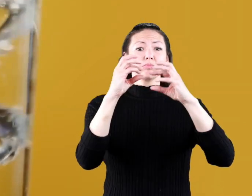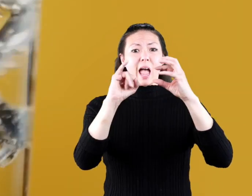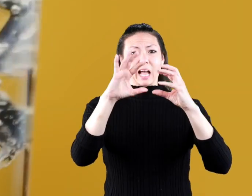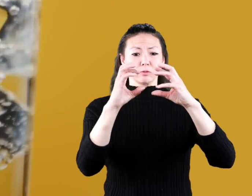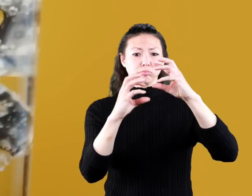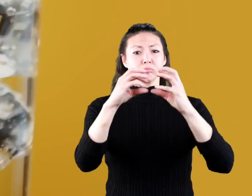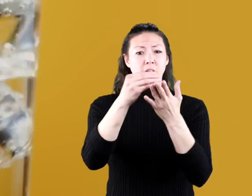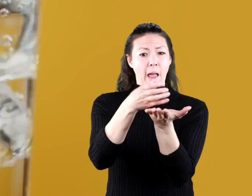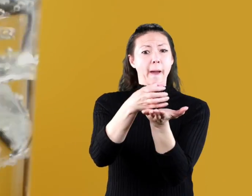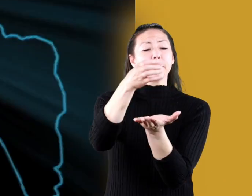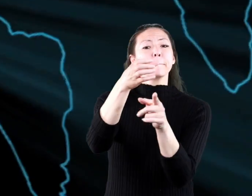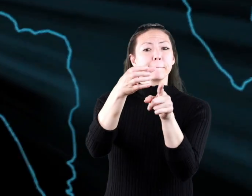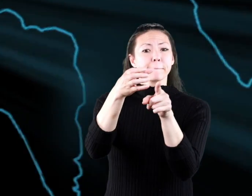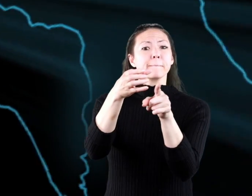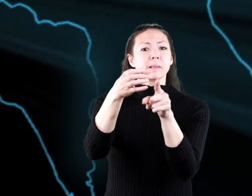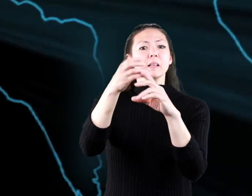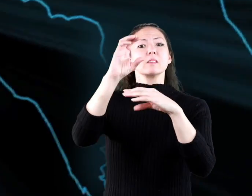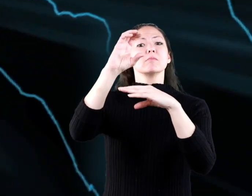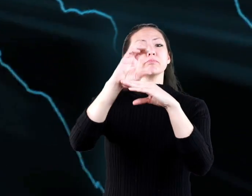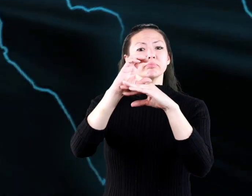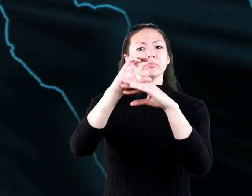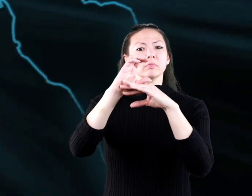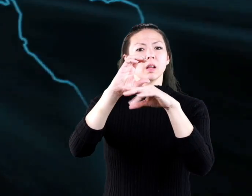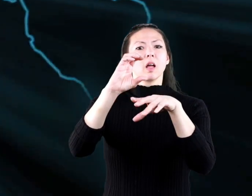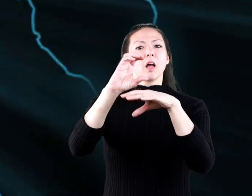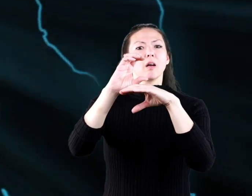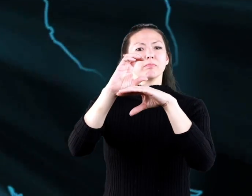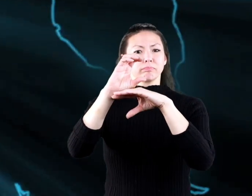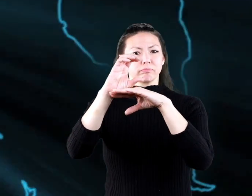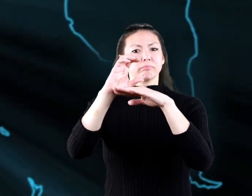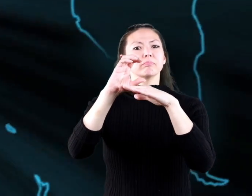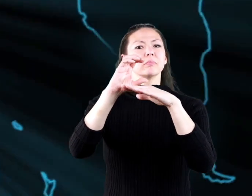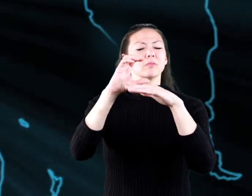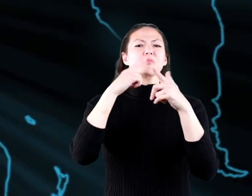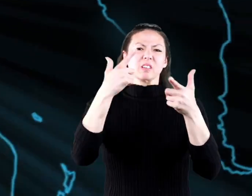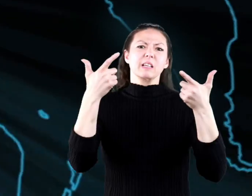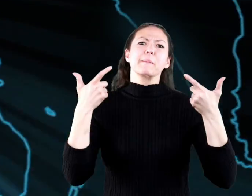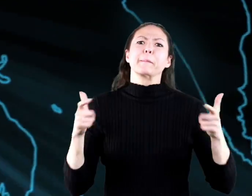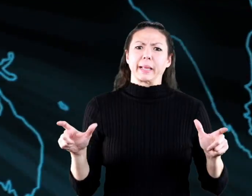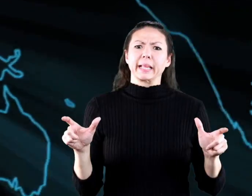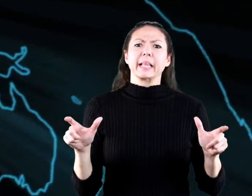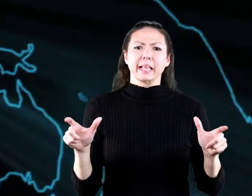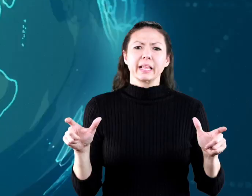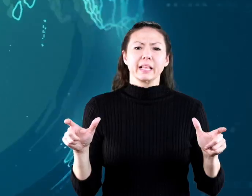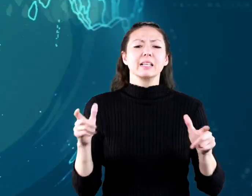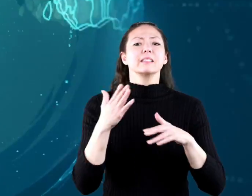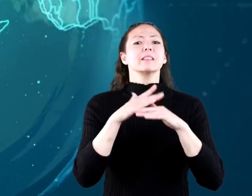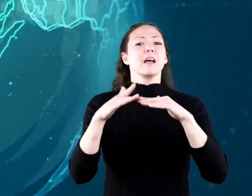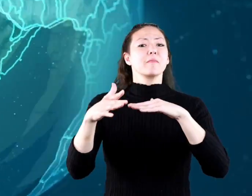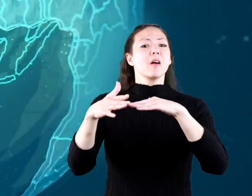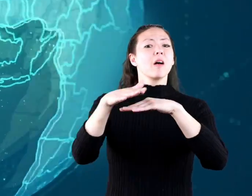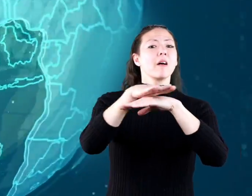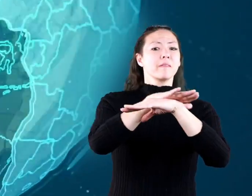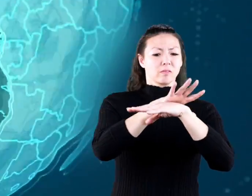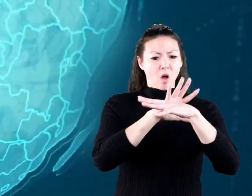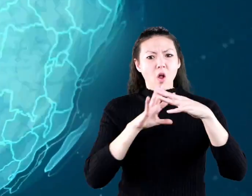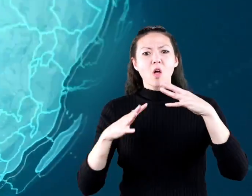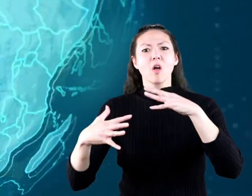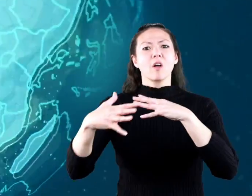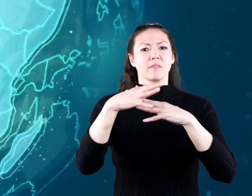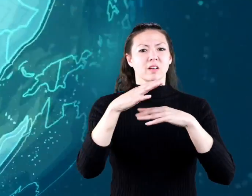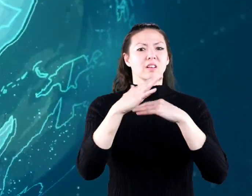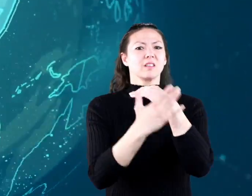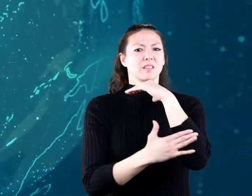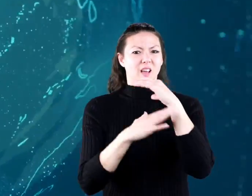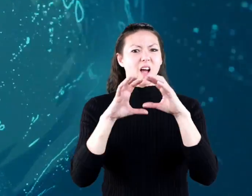a huge glass of water these plates that sit closer to the surface are in fact huge some of them covering